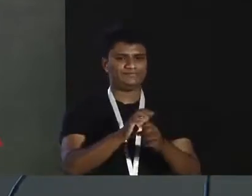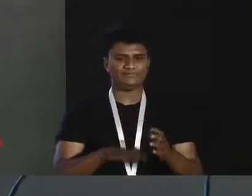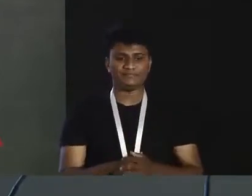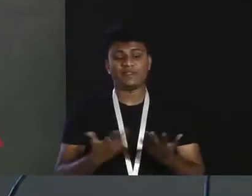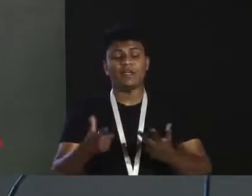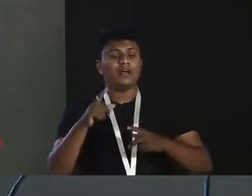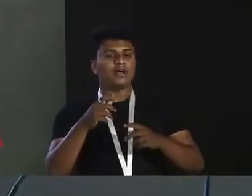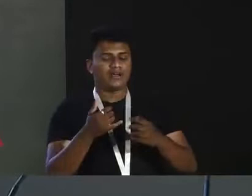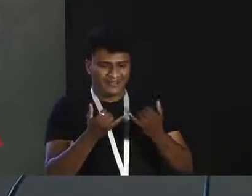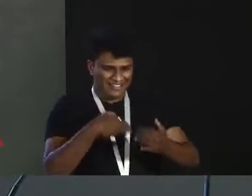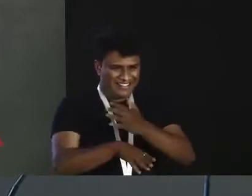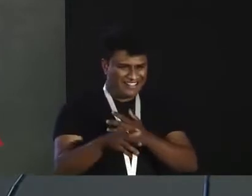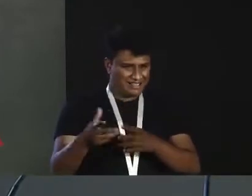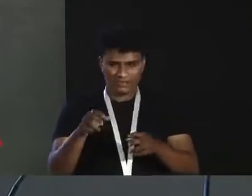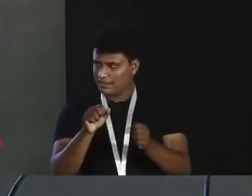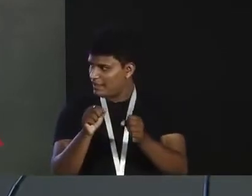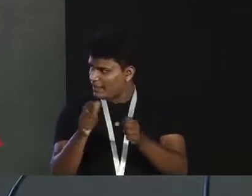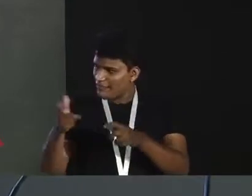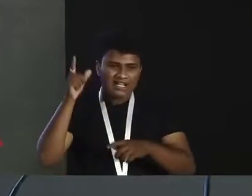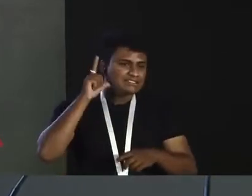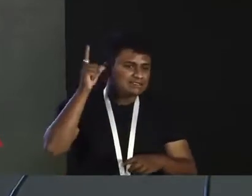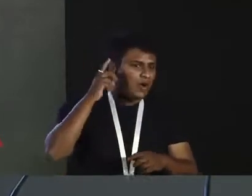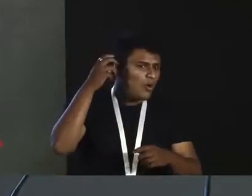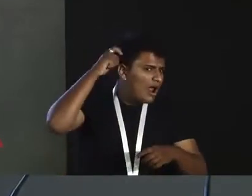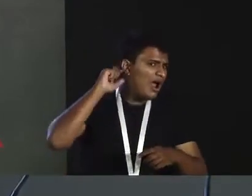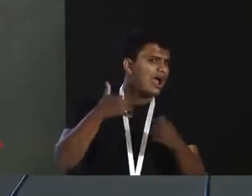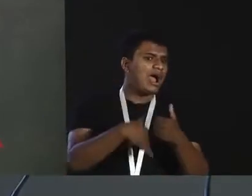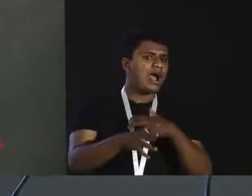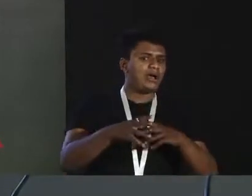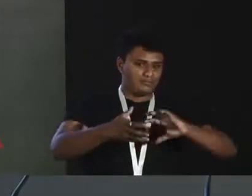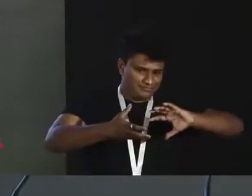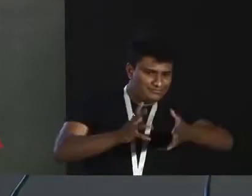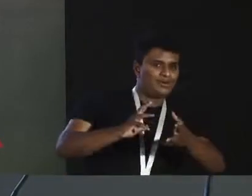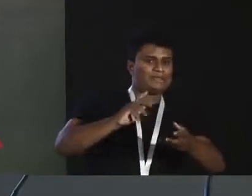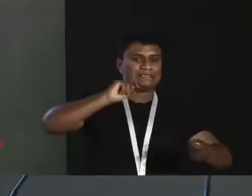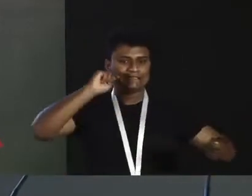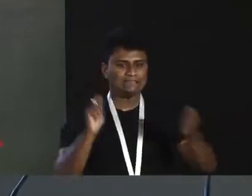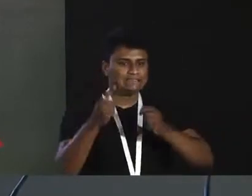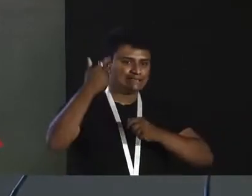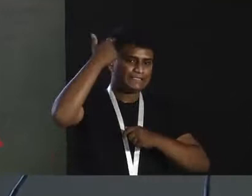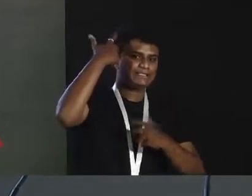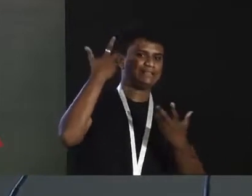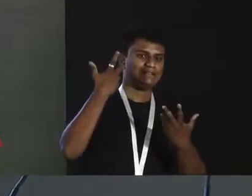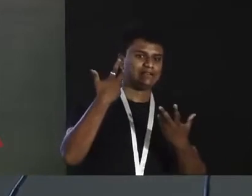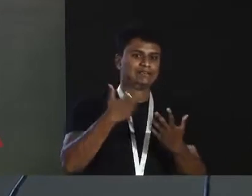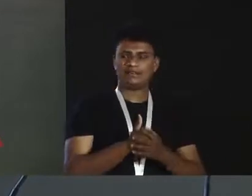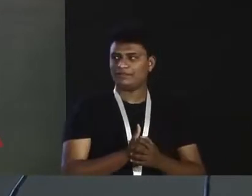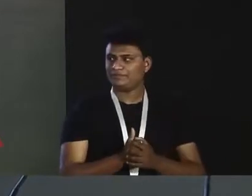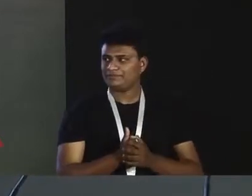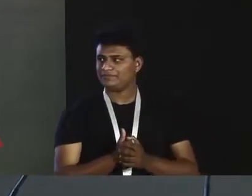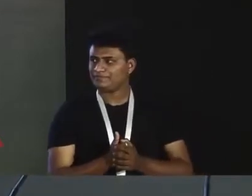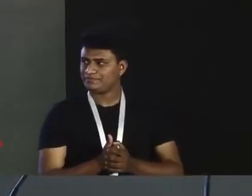sound schema I'm going to play for you shortly will convert into electrical impulses in the brain, which are the same